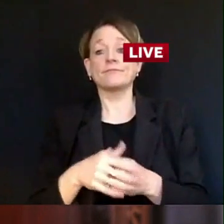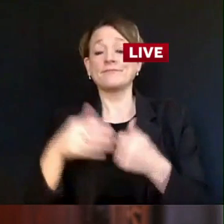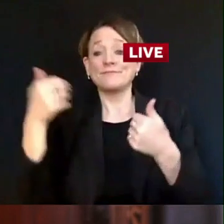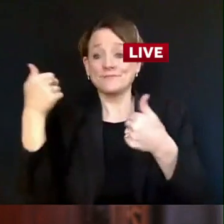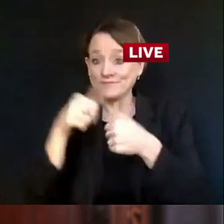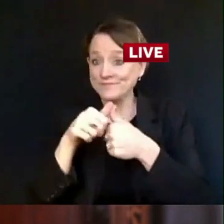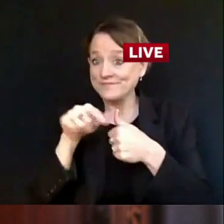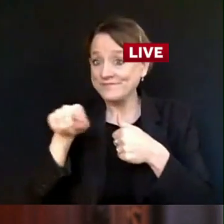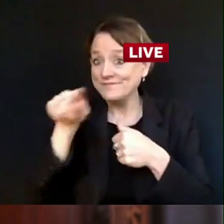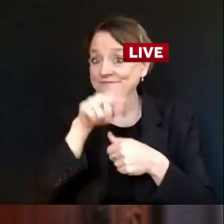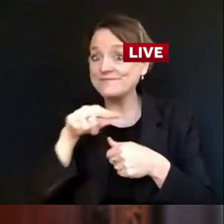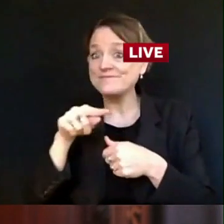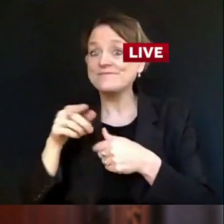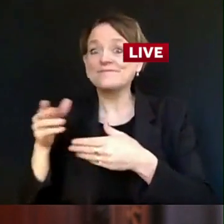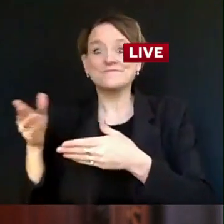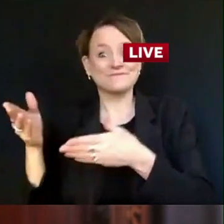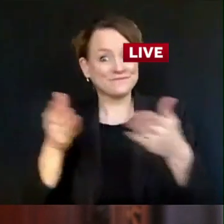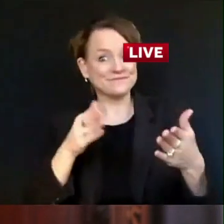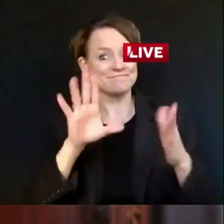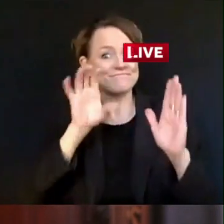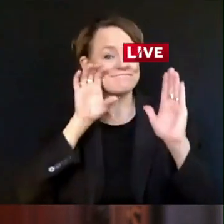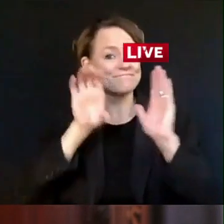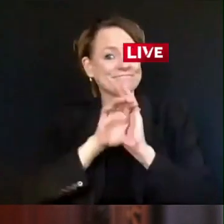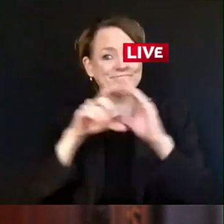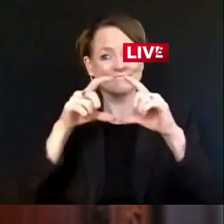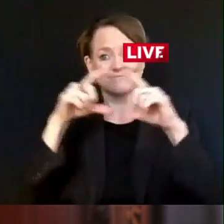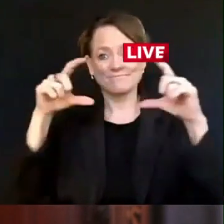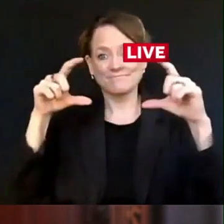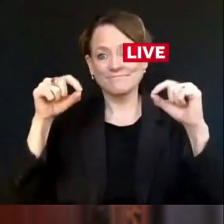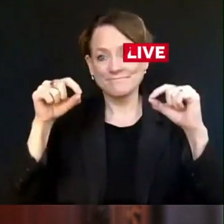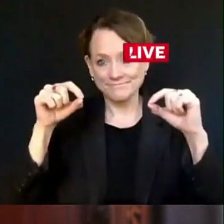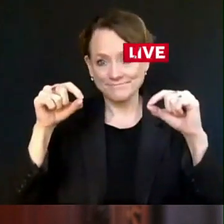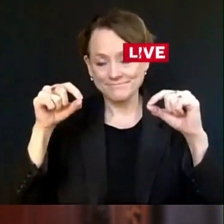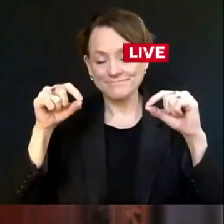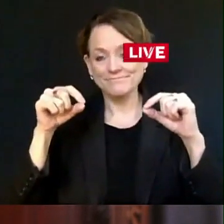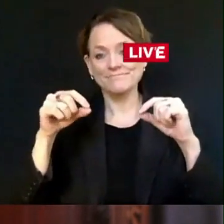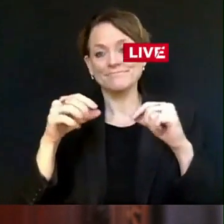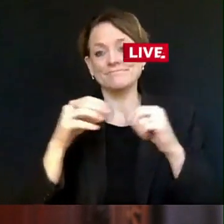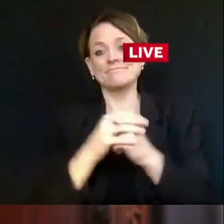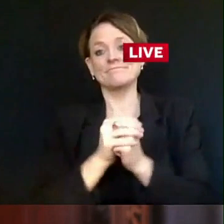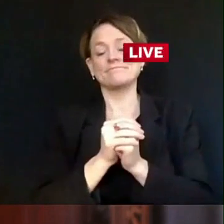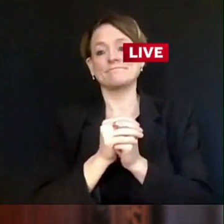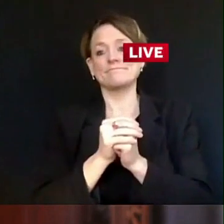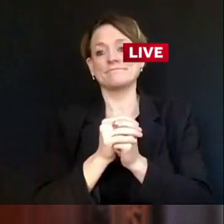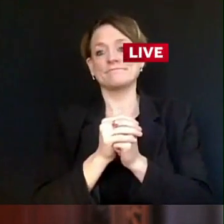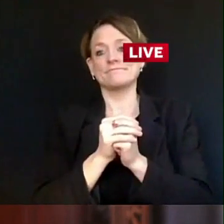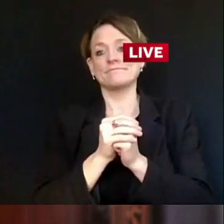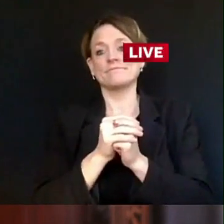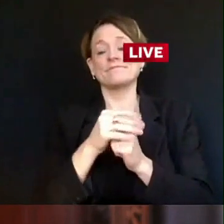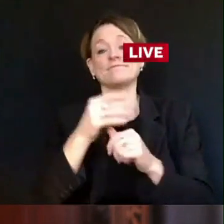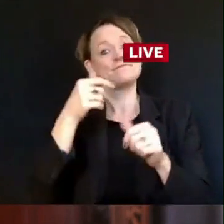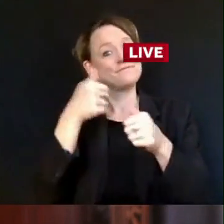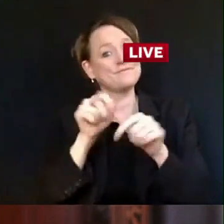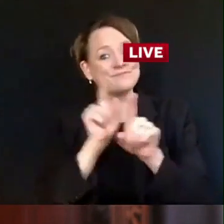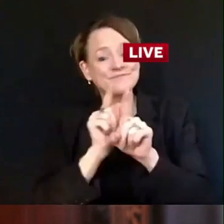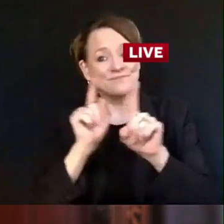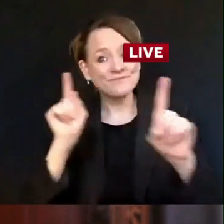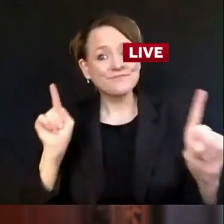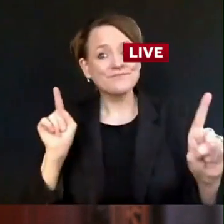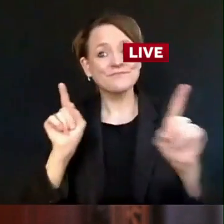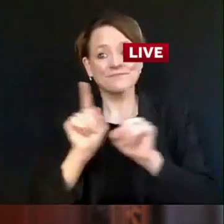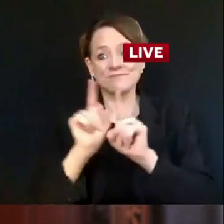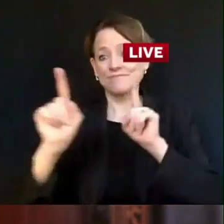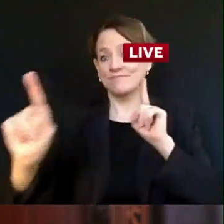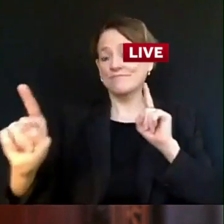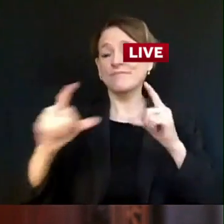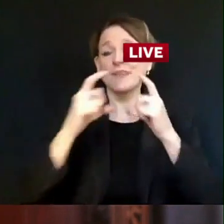your proof of residence, and maybe take some hand sanitizer and your own black or blue pen if you can. And if